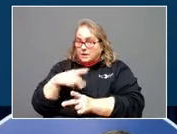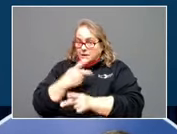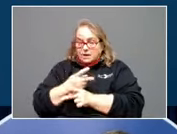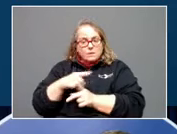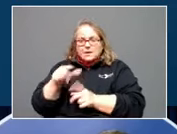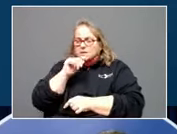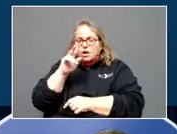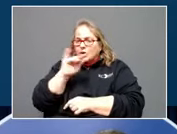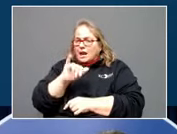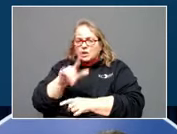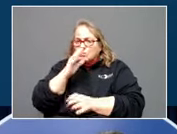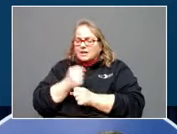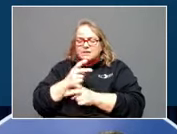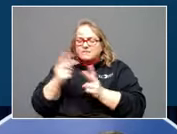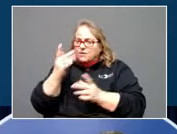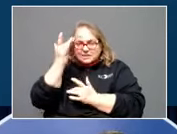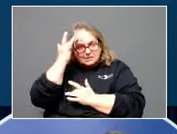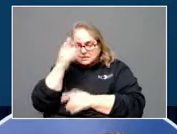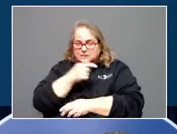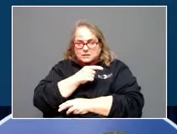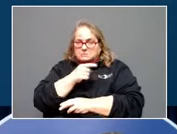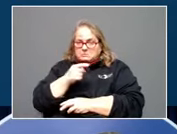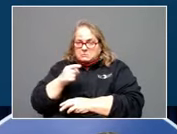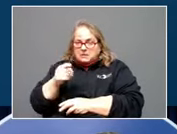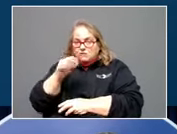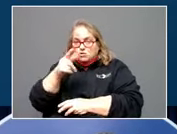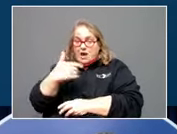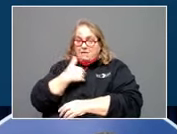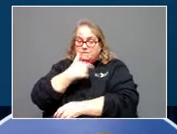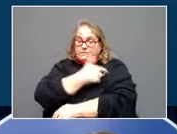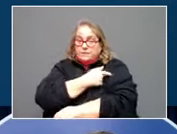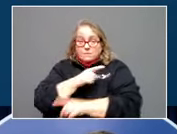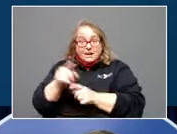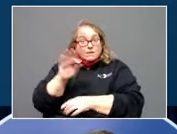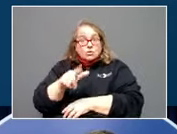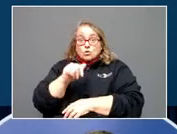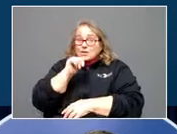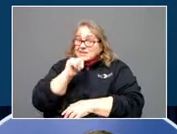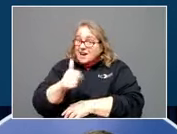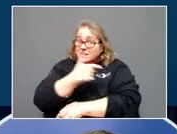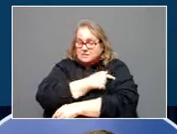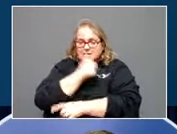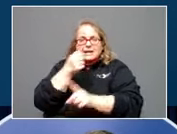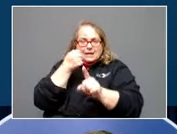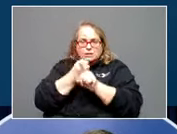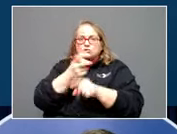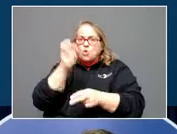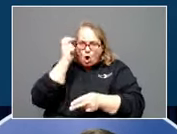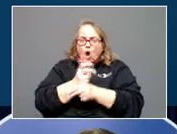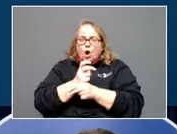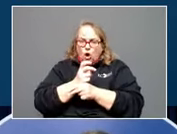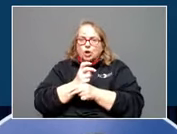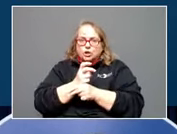or it is unlikely you will get sick. If you are unvaccinated, looks like it can hit you and hit you pretty hard.